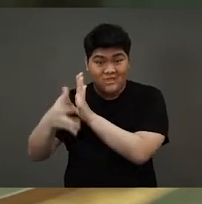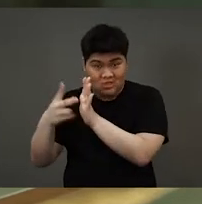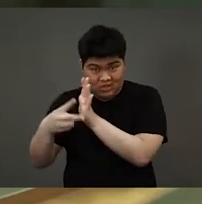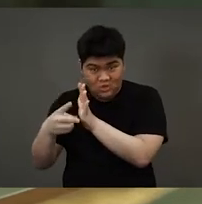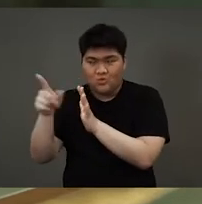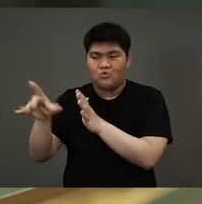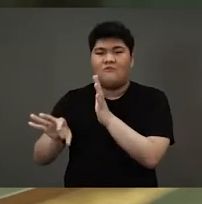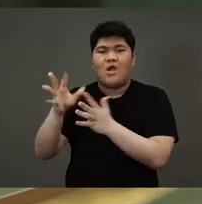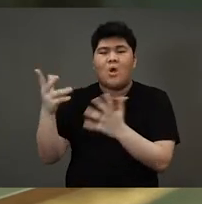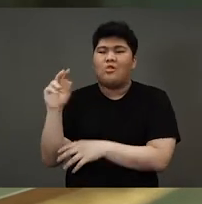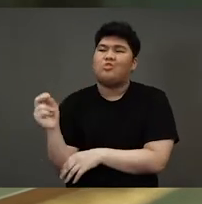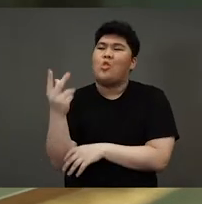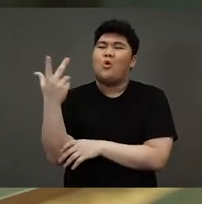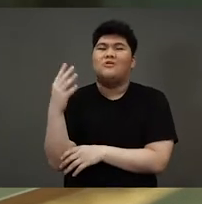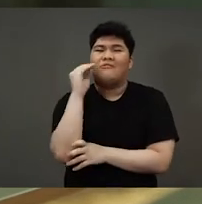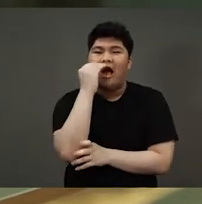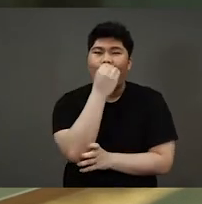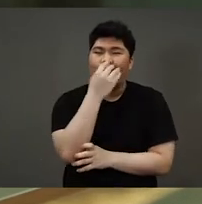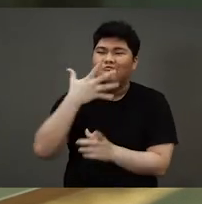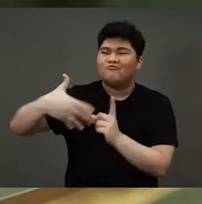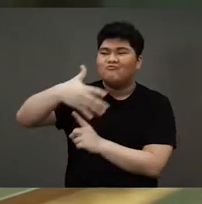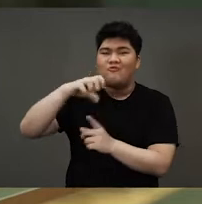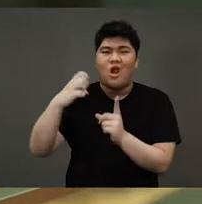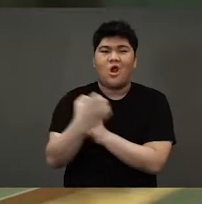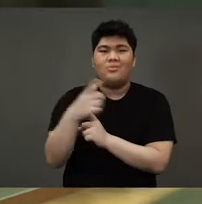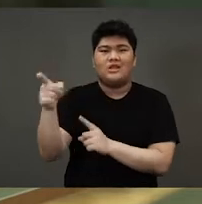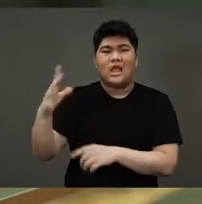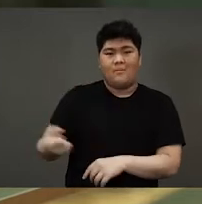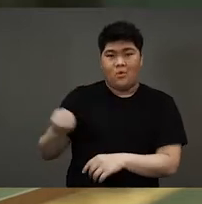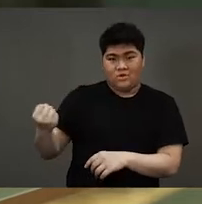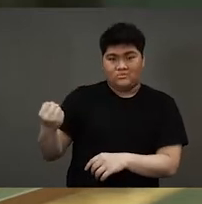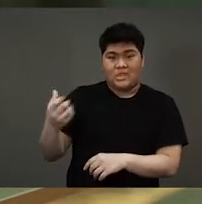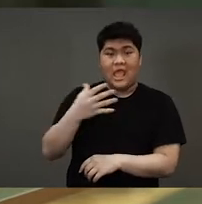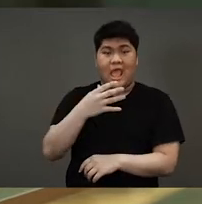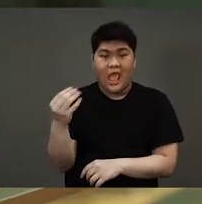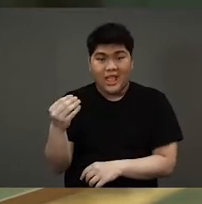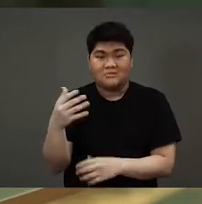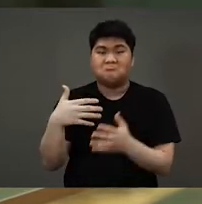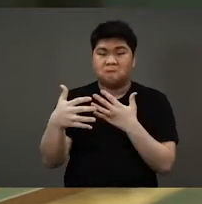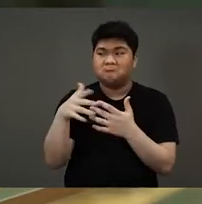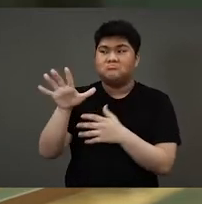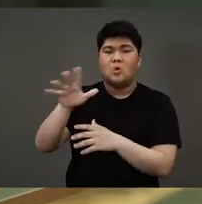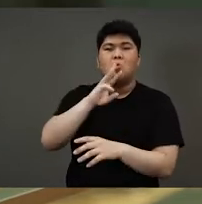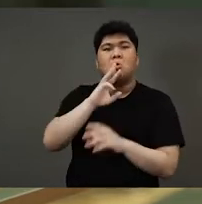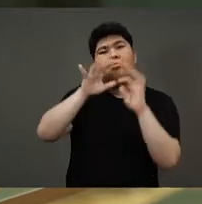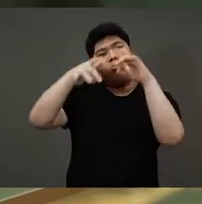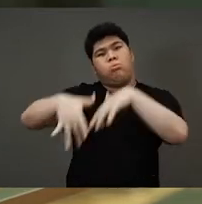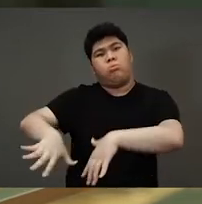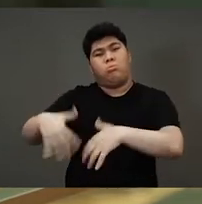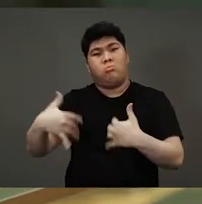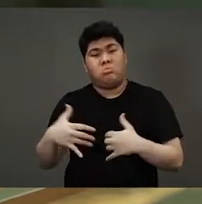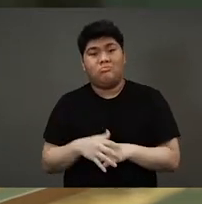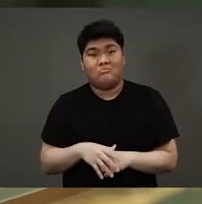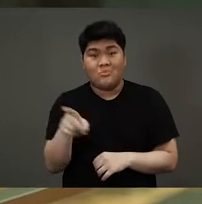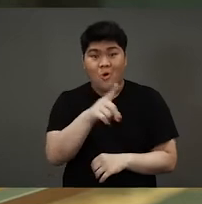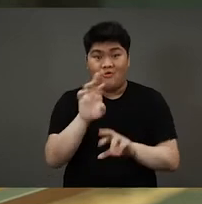ponds and flowers. You'll get to see the environment in Cambodia, the forests and even the waterfalls. Are you ready